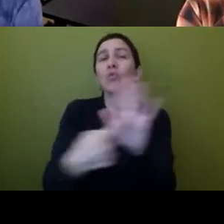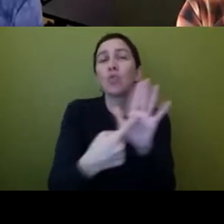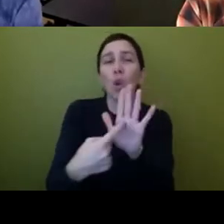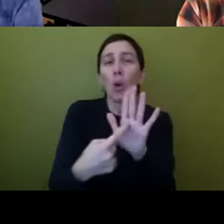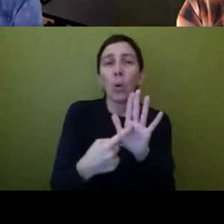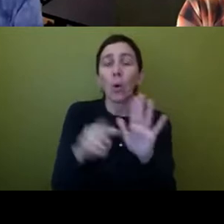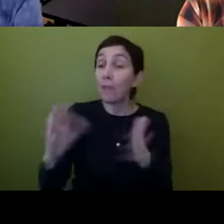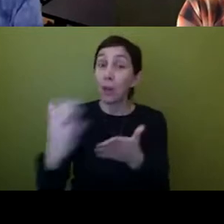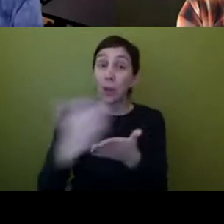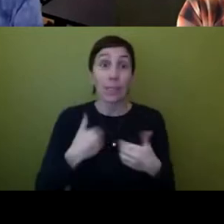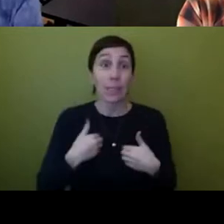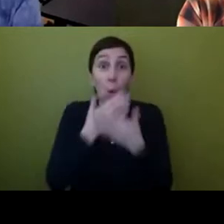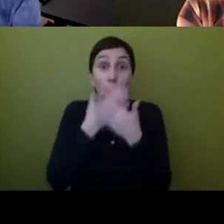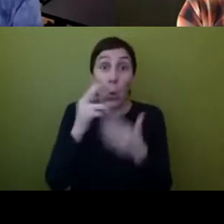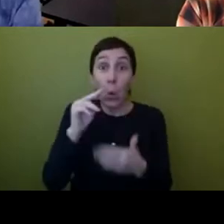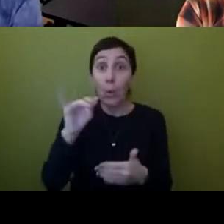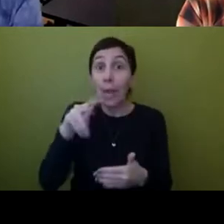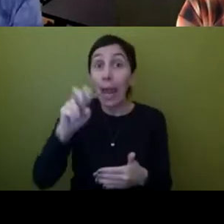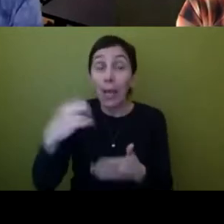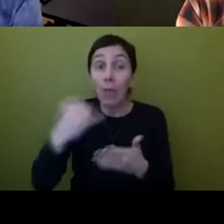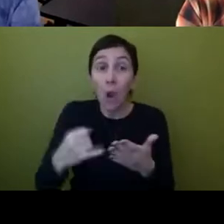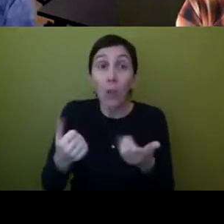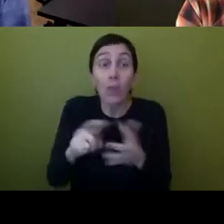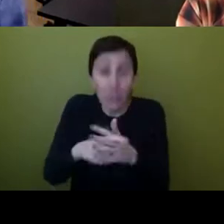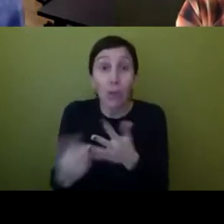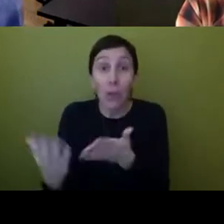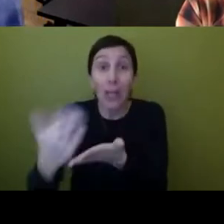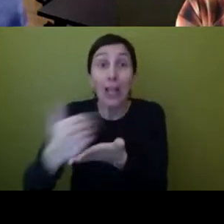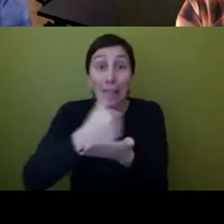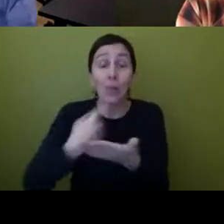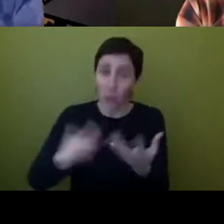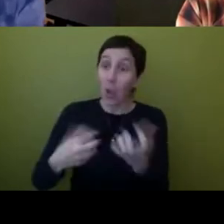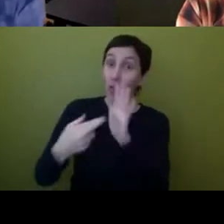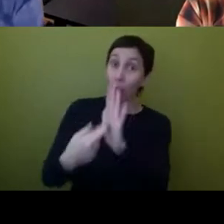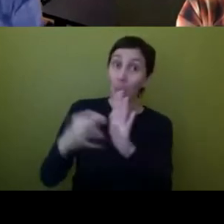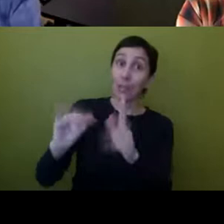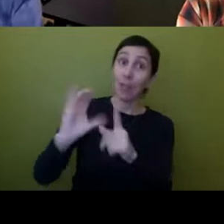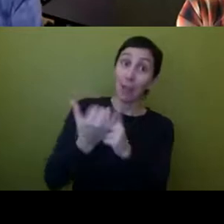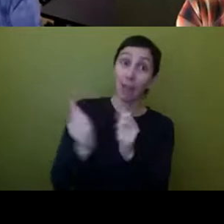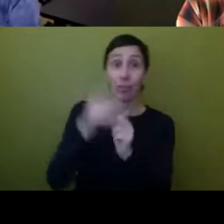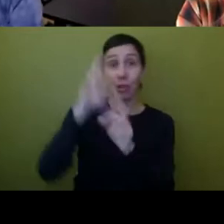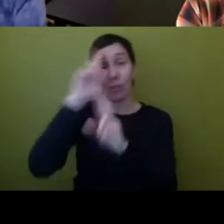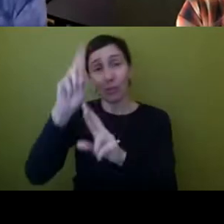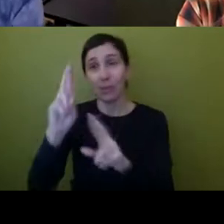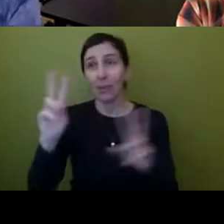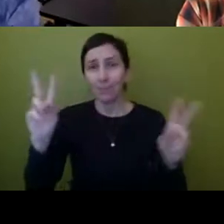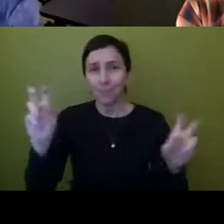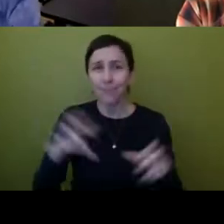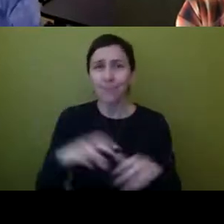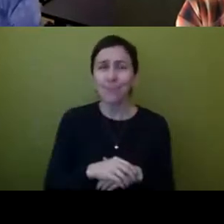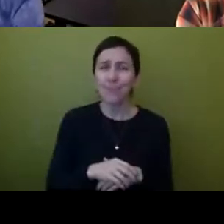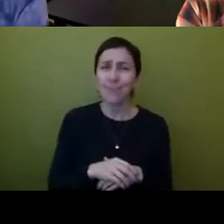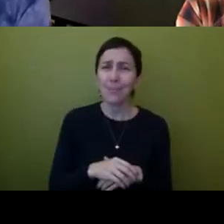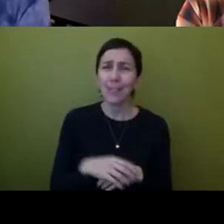art in their collection they started collecting work so at the whole thing is like